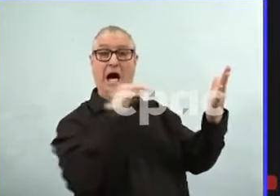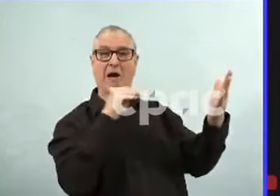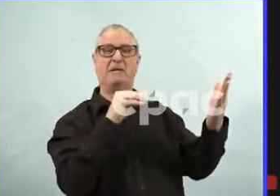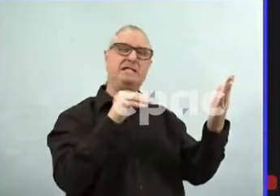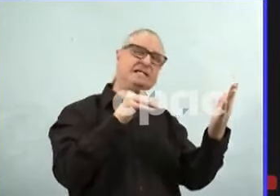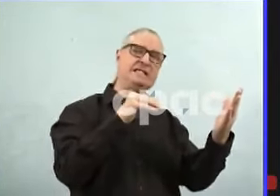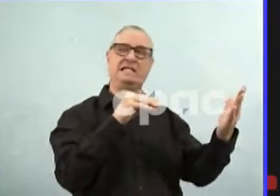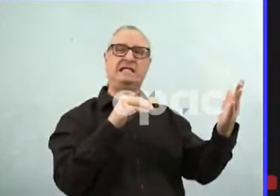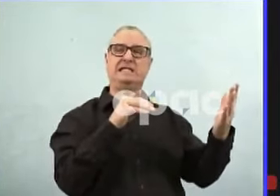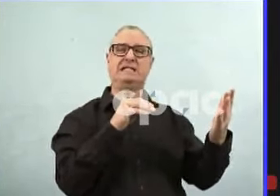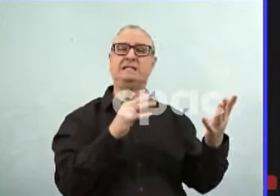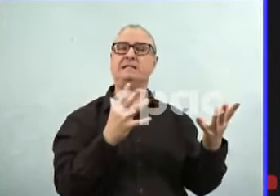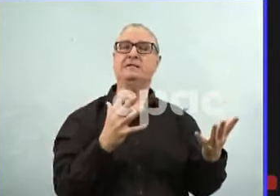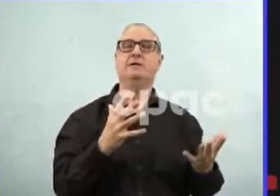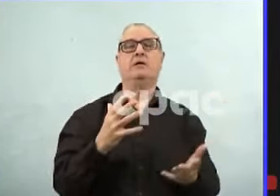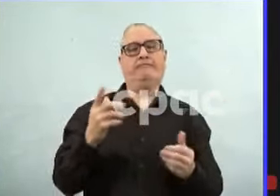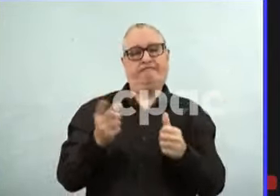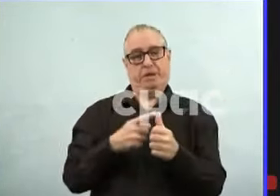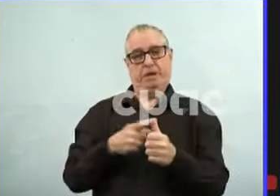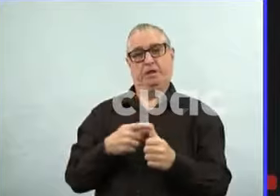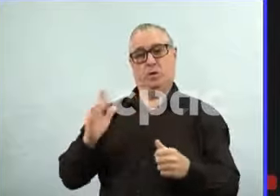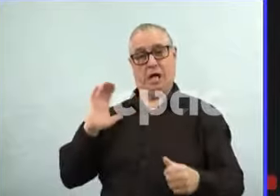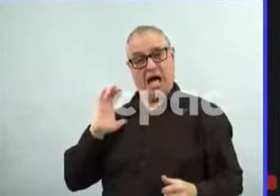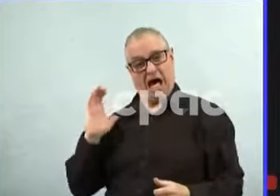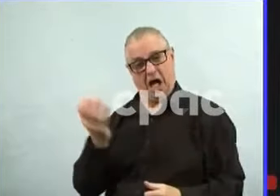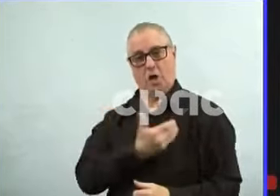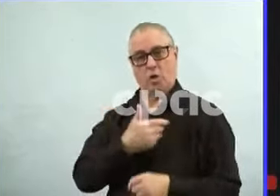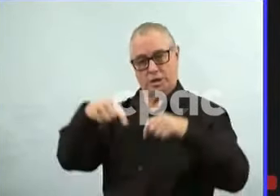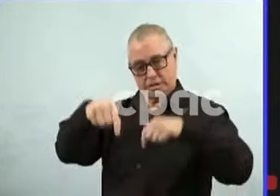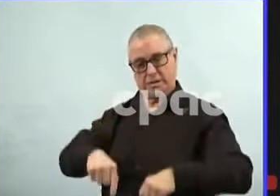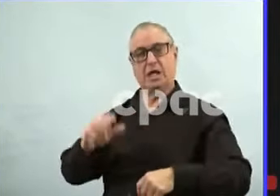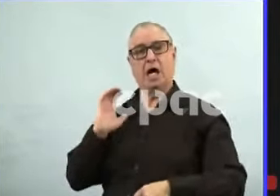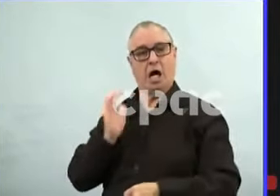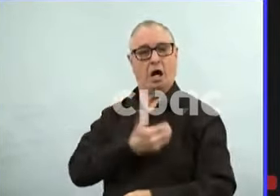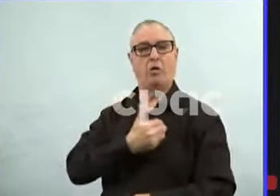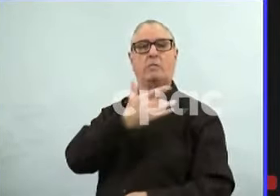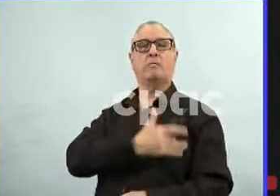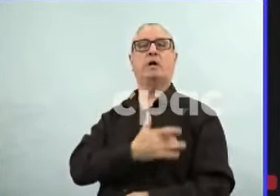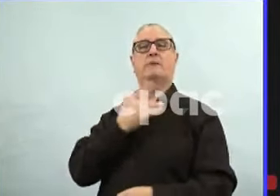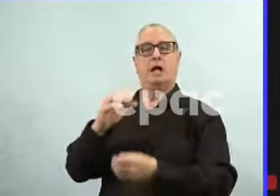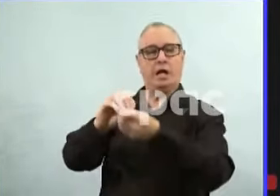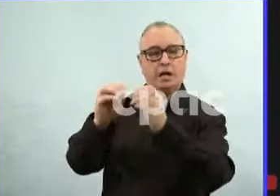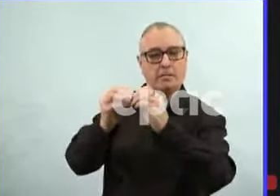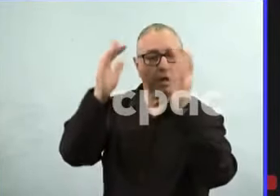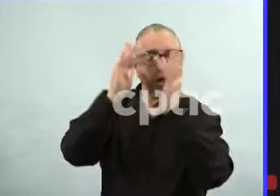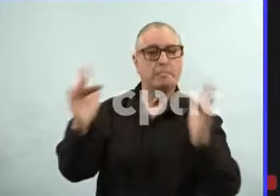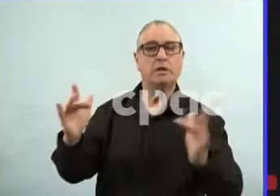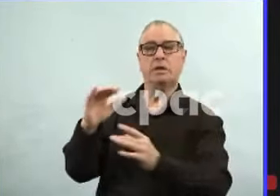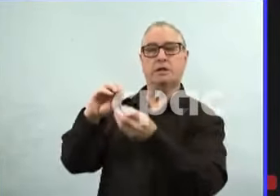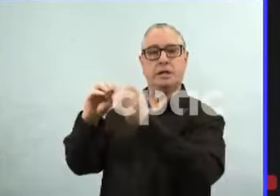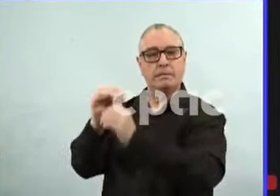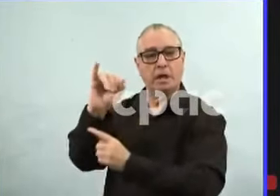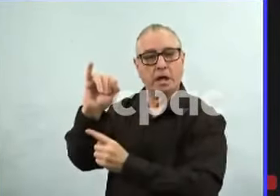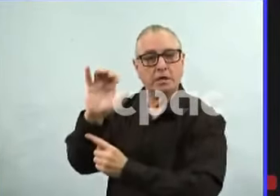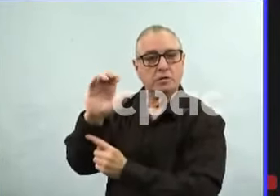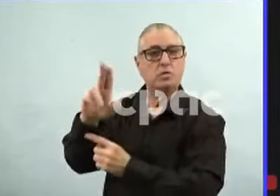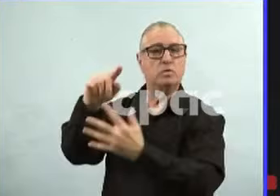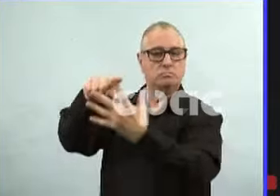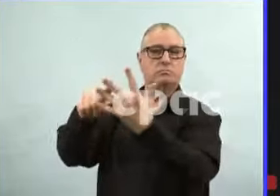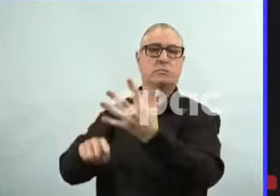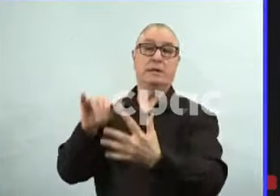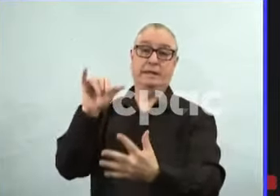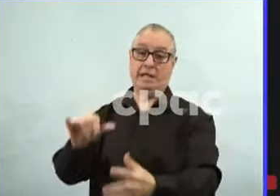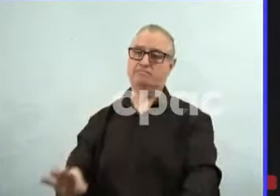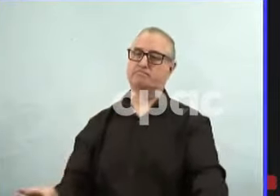is feasible in Manitoba as well. But we continue to look at the evidence that we have, and we have to look at what we have from a